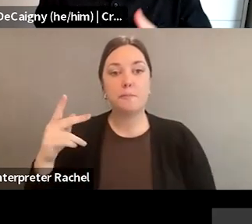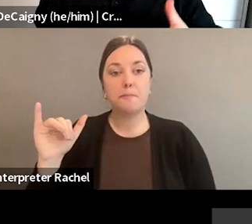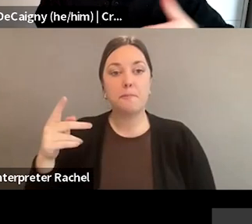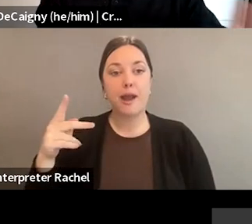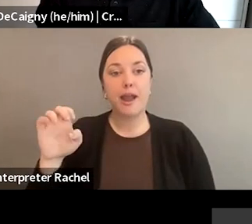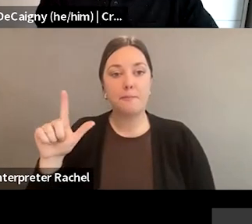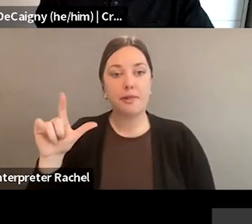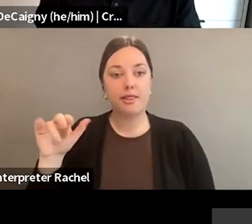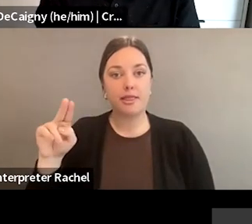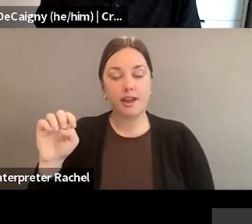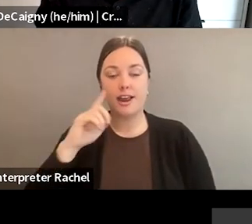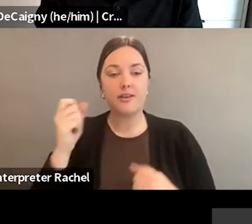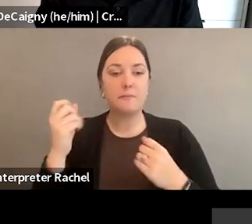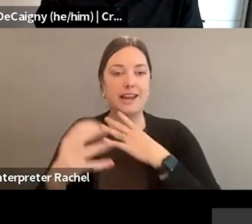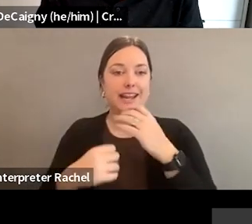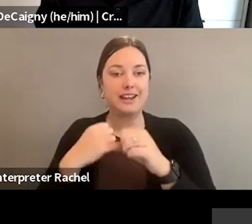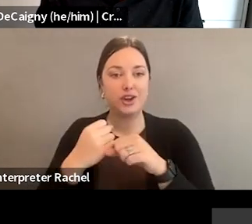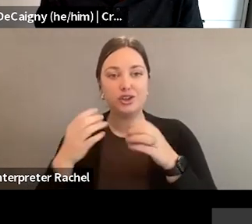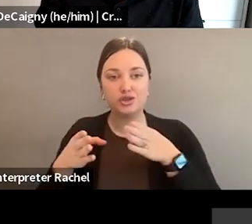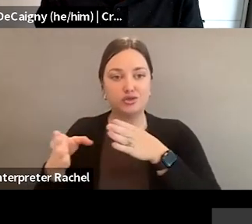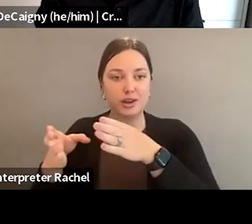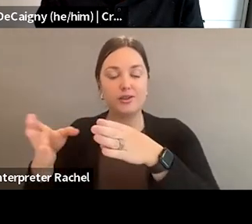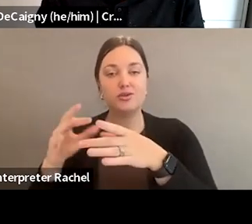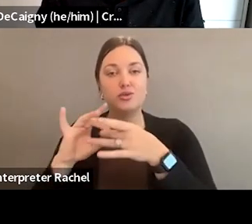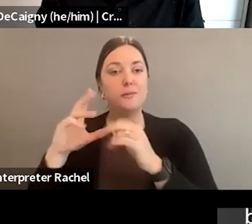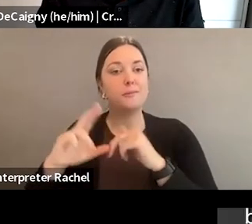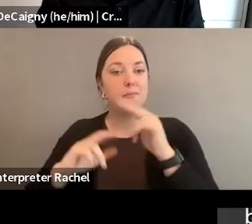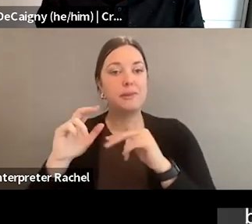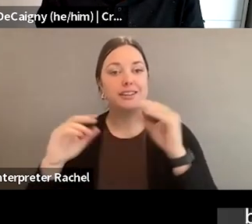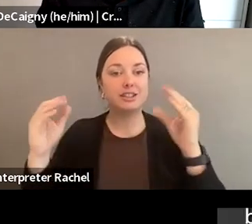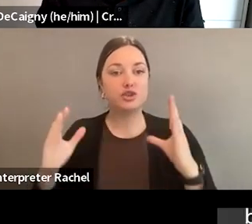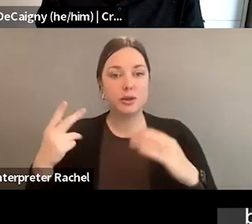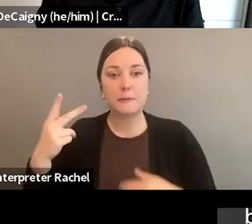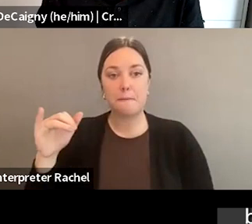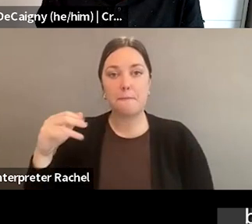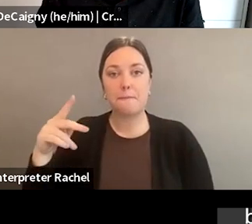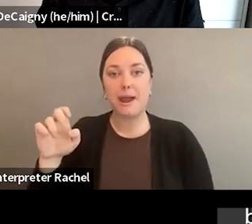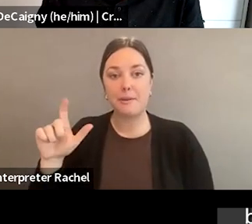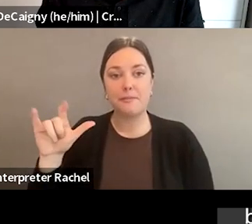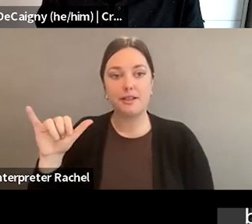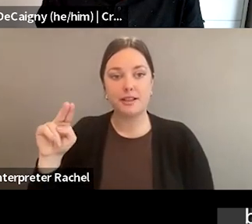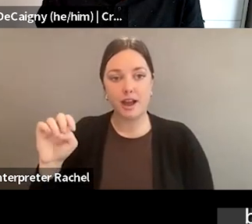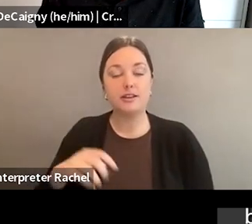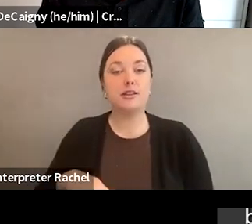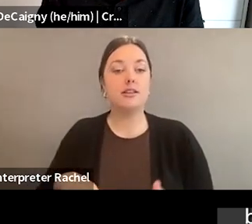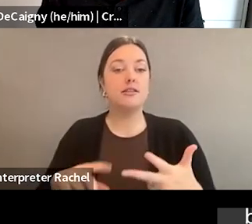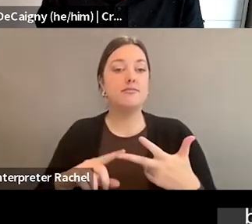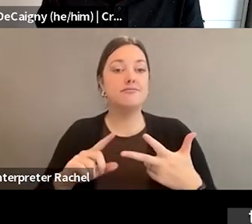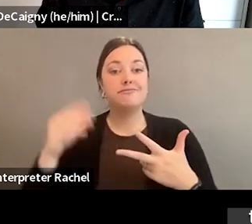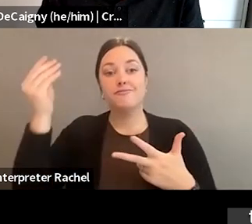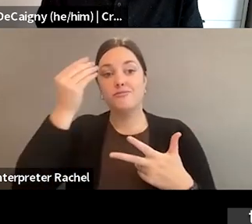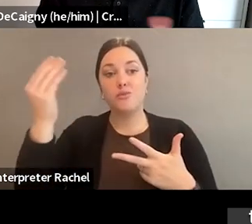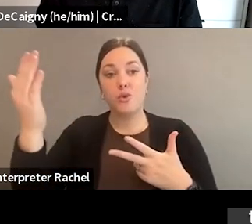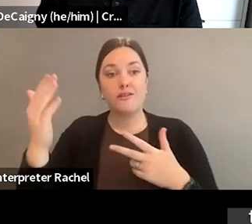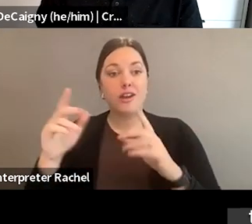group will have a many-year trajectory in terms of building the teacher pipeline. But I think it's also really notifying the California Department of Education